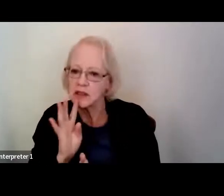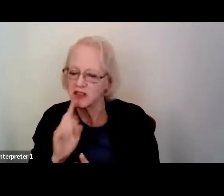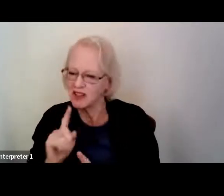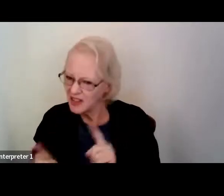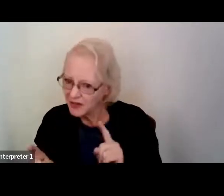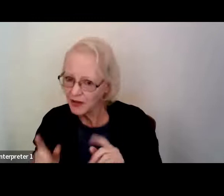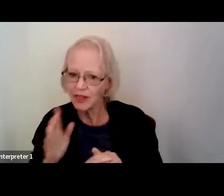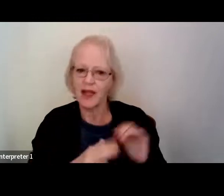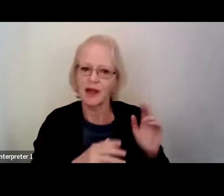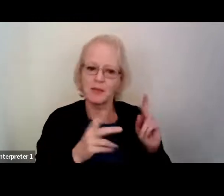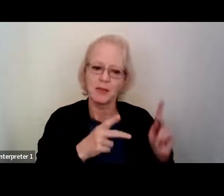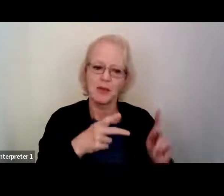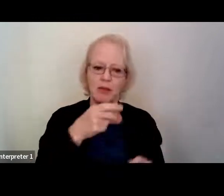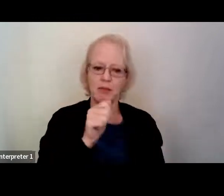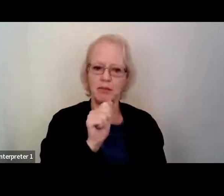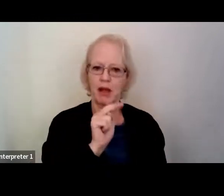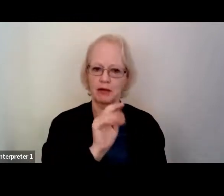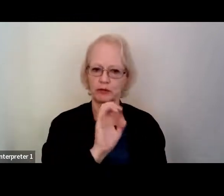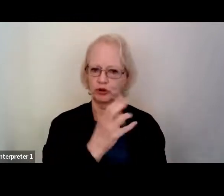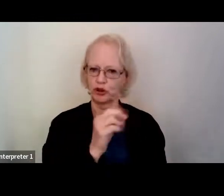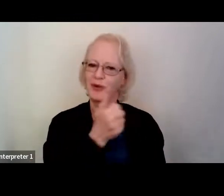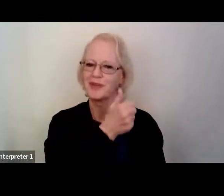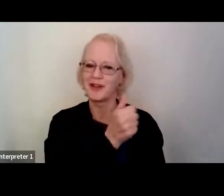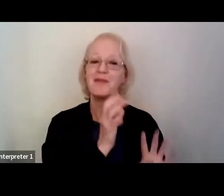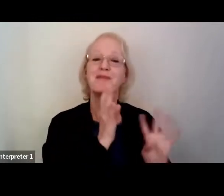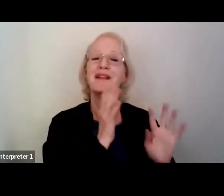people like Pancho, who lost speech later in life?